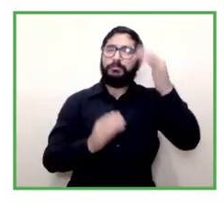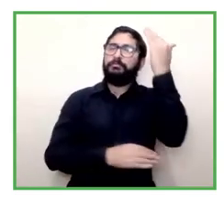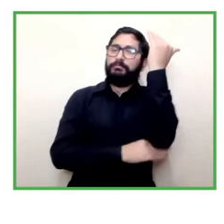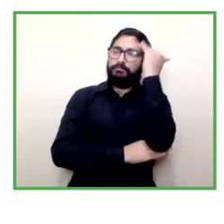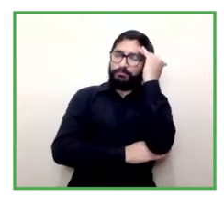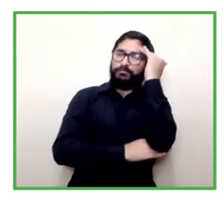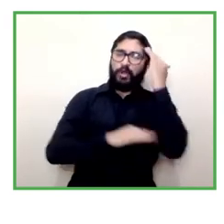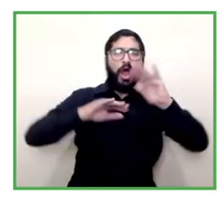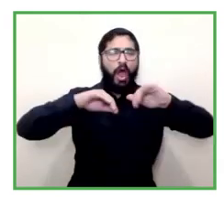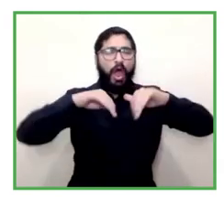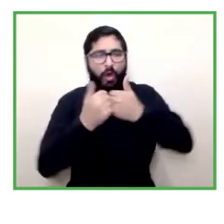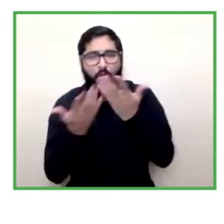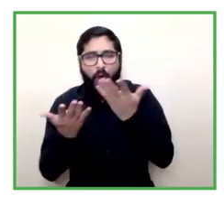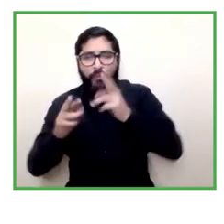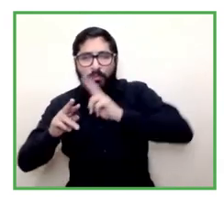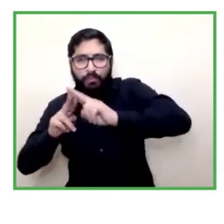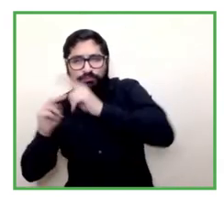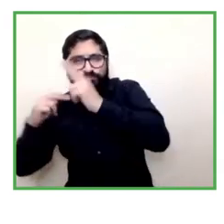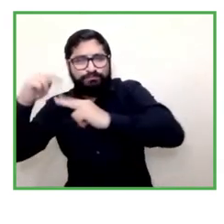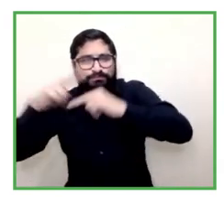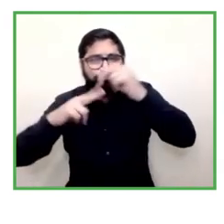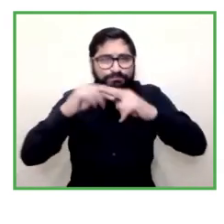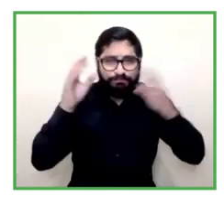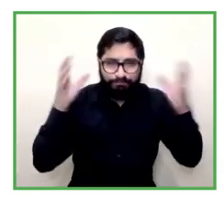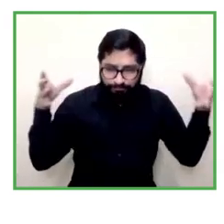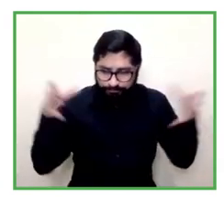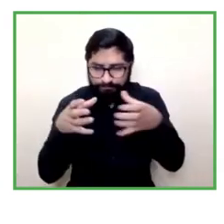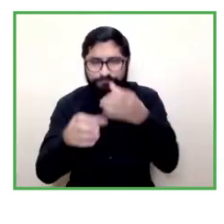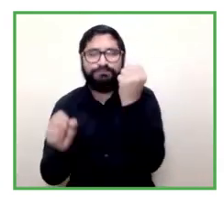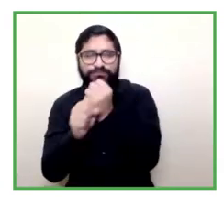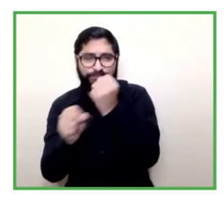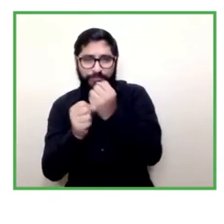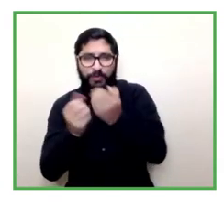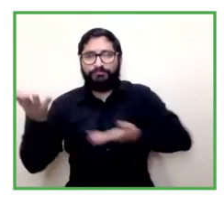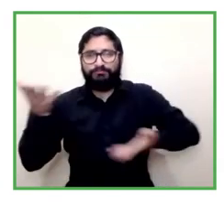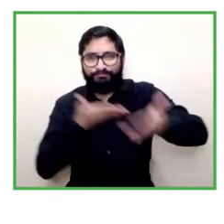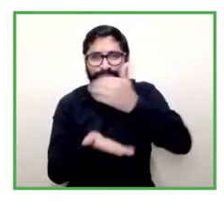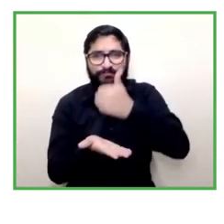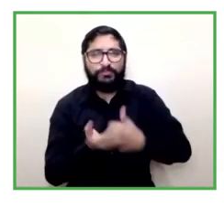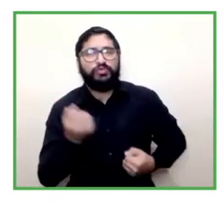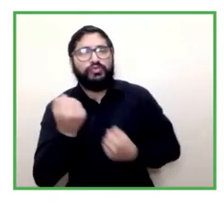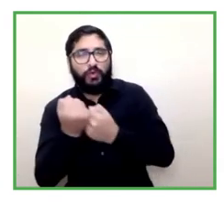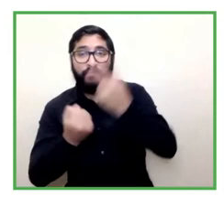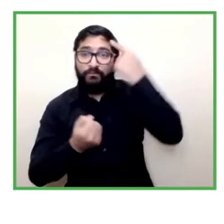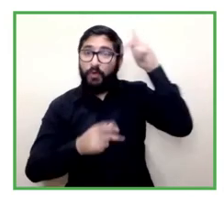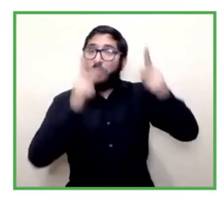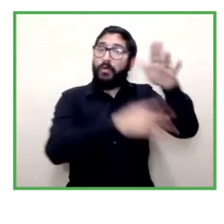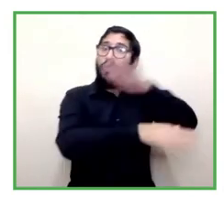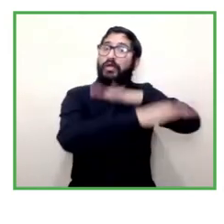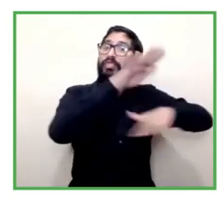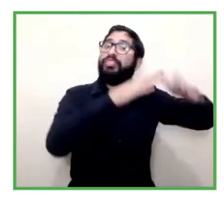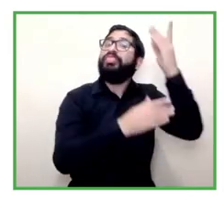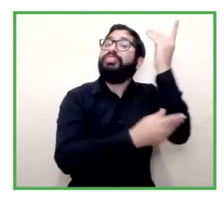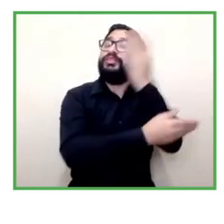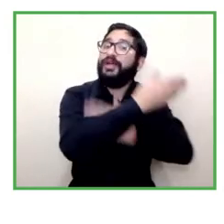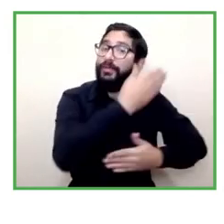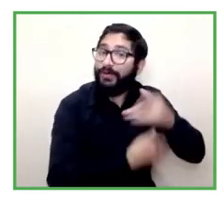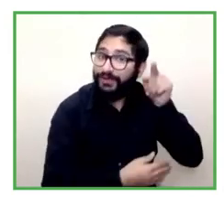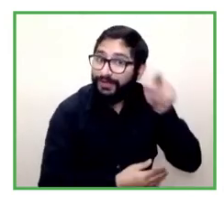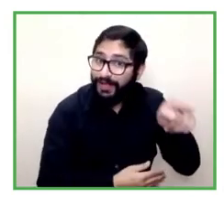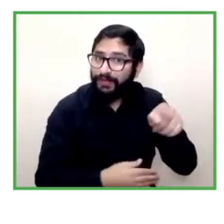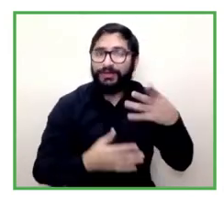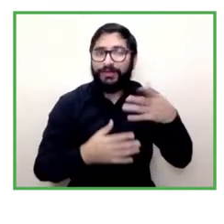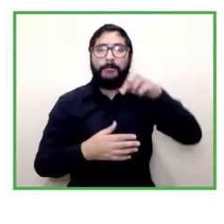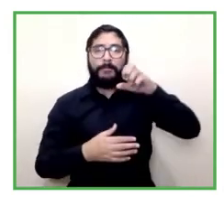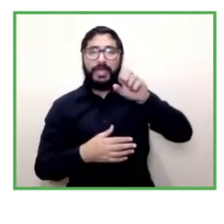to support the cooperative entities that are working for people with disabilities thank you so much felipe a very